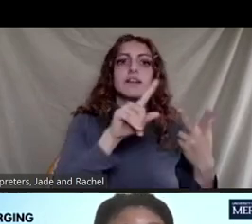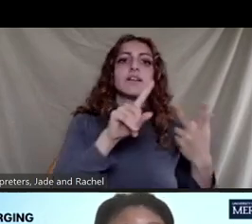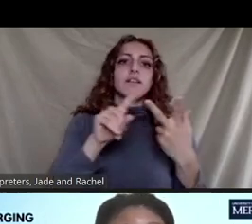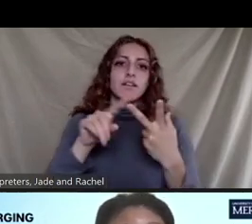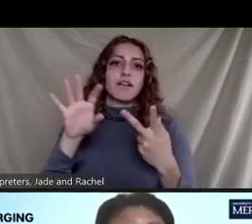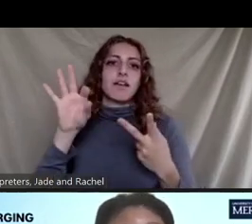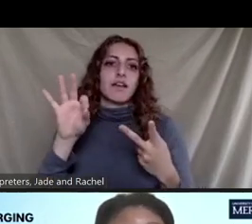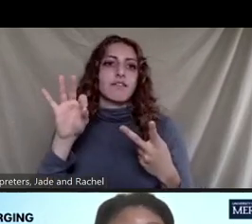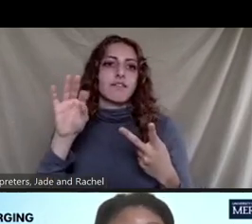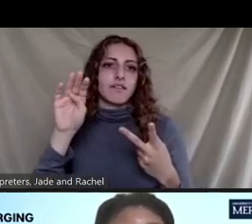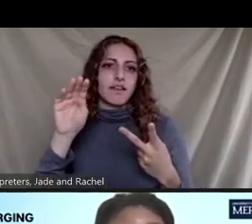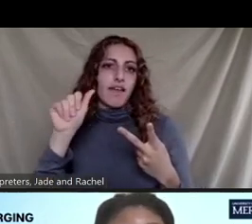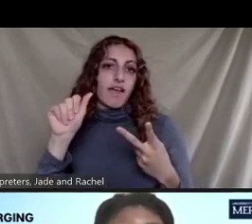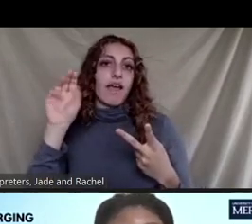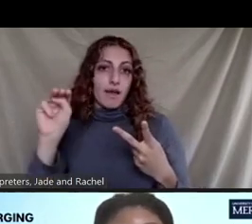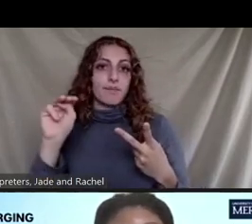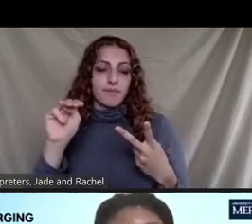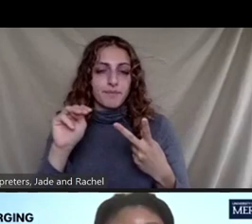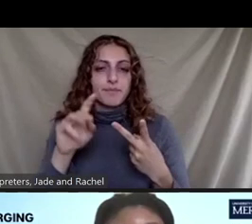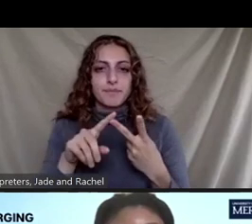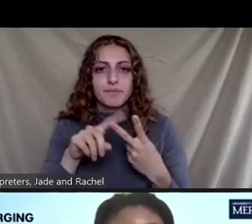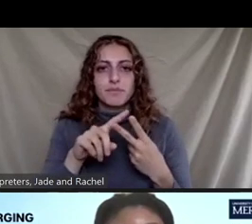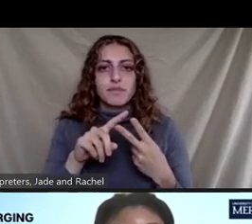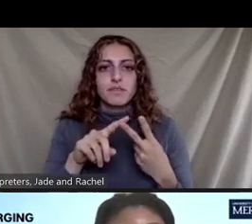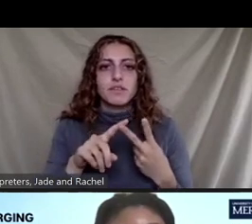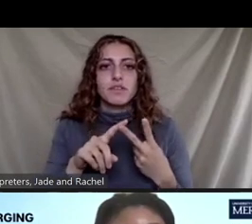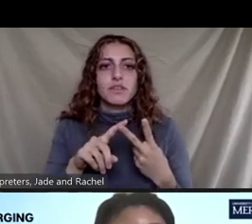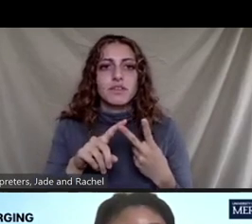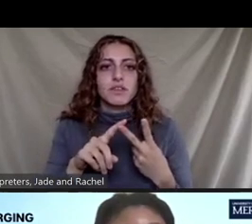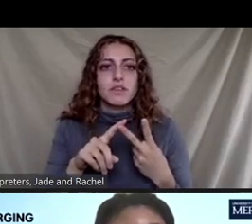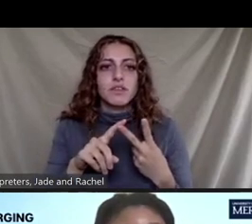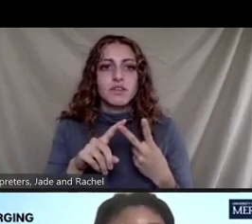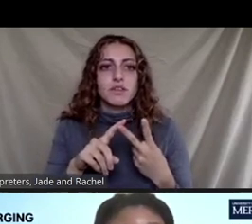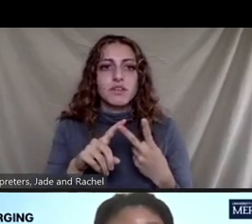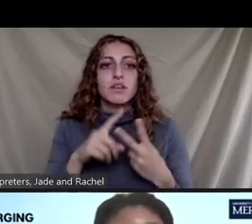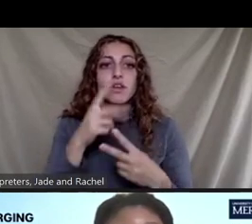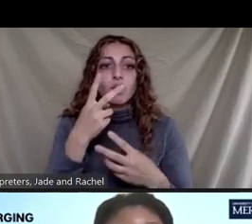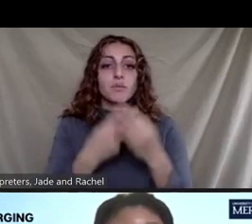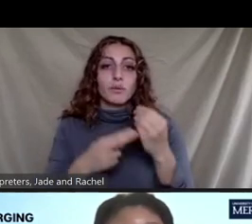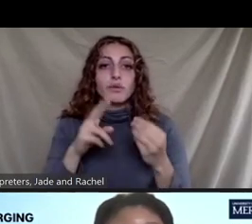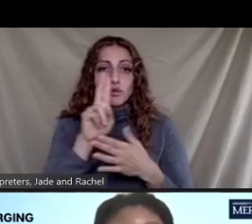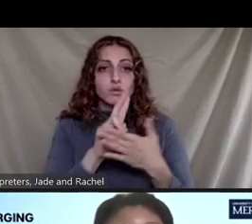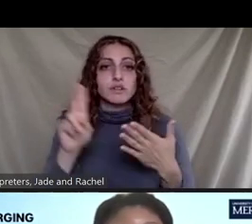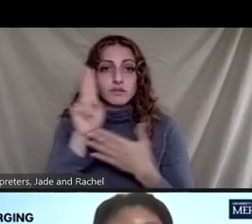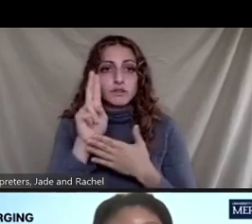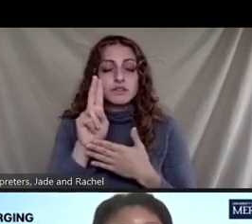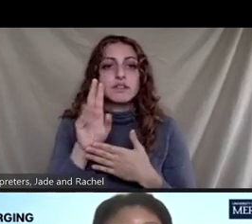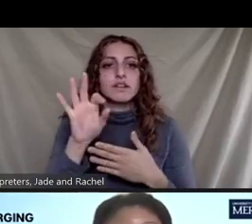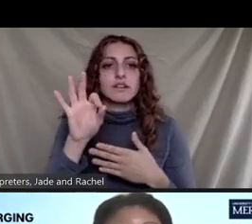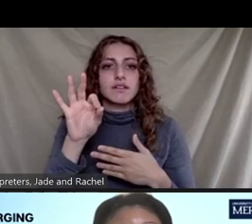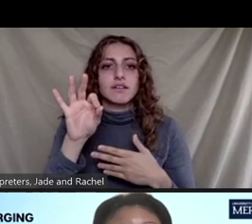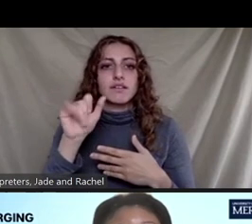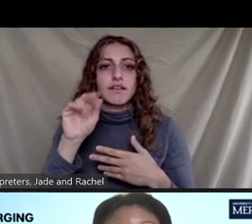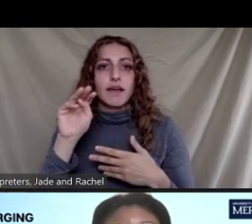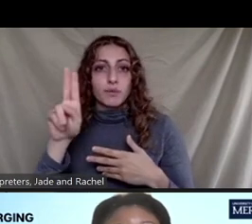I can also advise the Boast University. And actually, FEMU is one of the HBCUs.